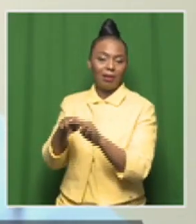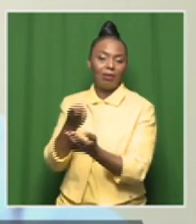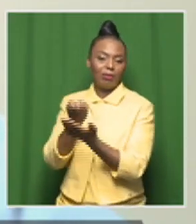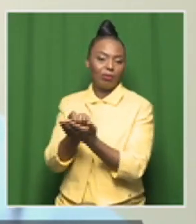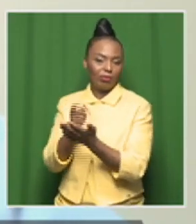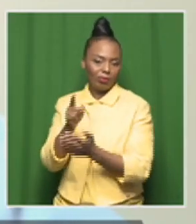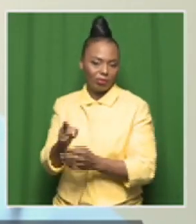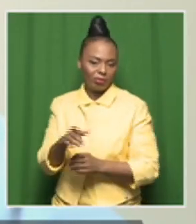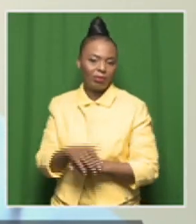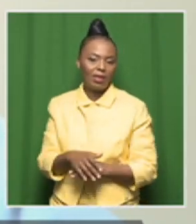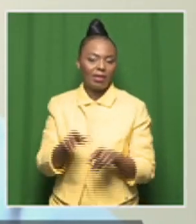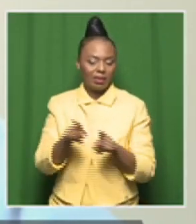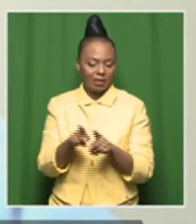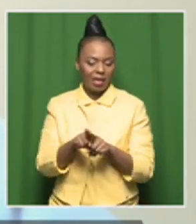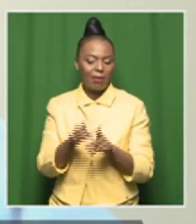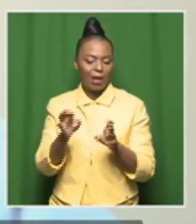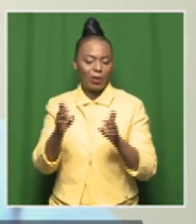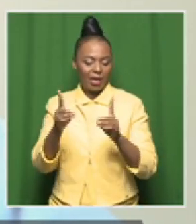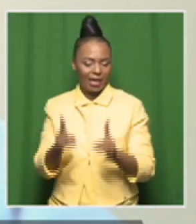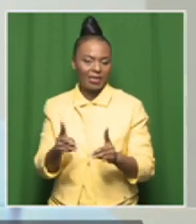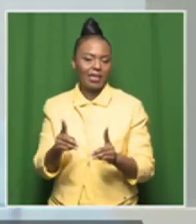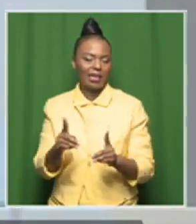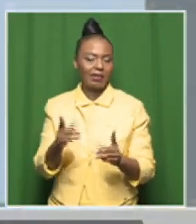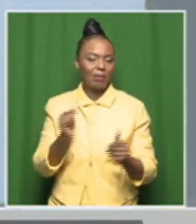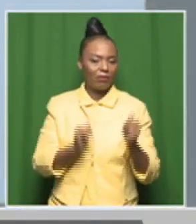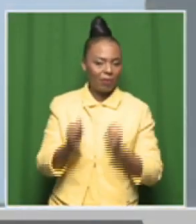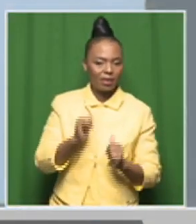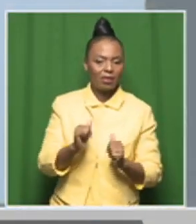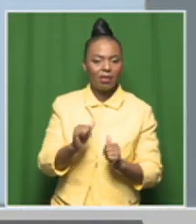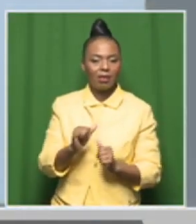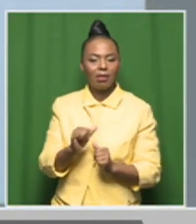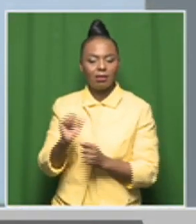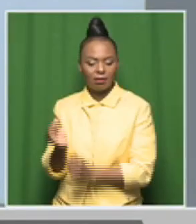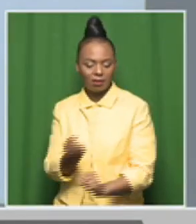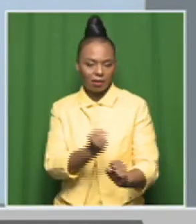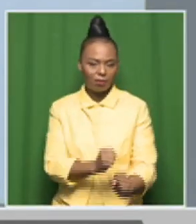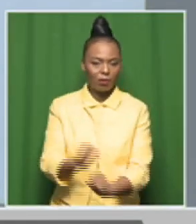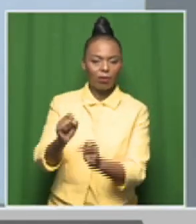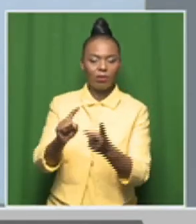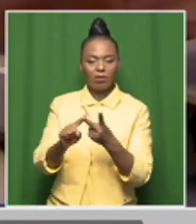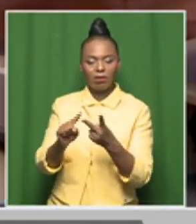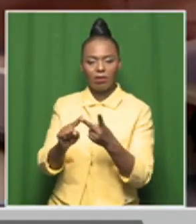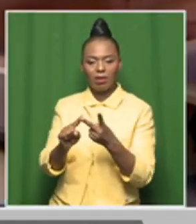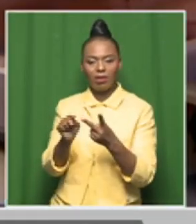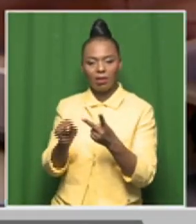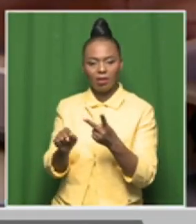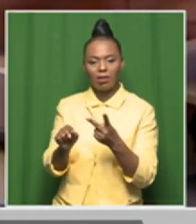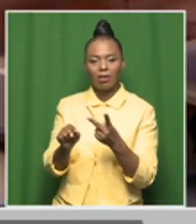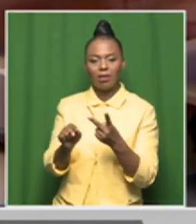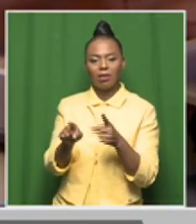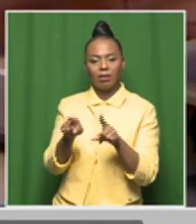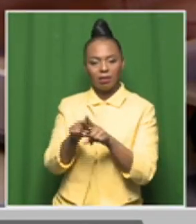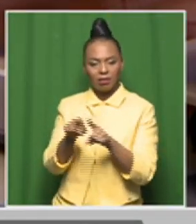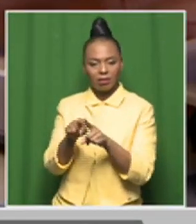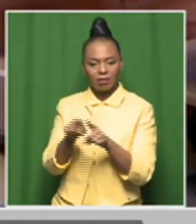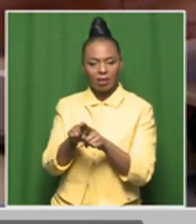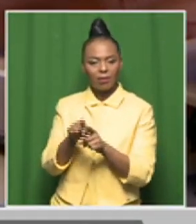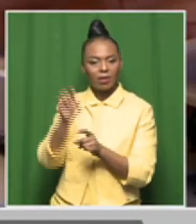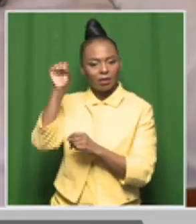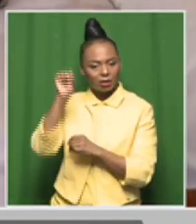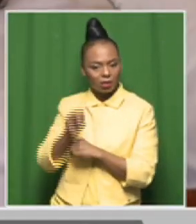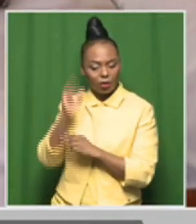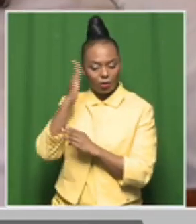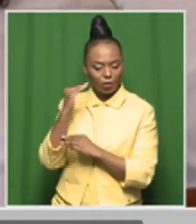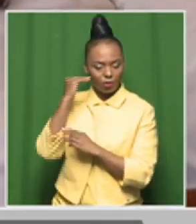-based educational performance. You look at Singapore, you look at South Korea. And what's unfortunate about